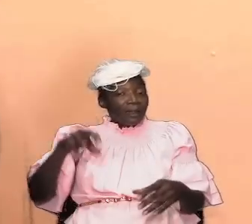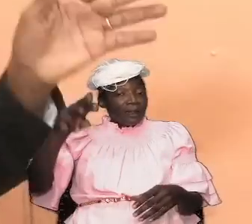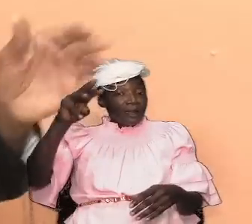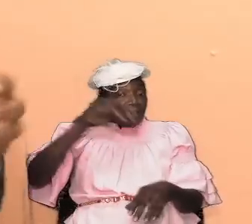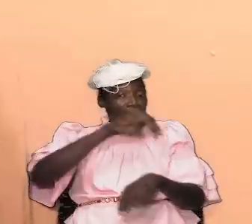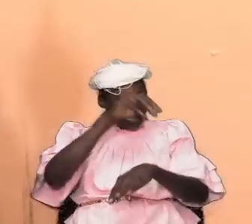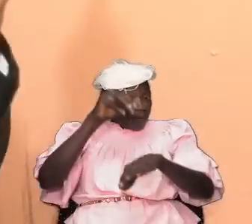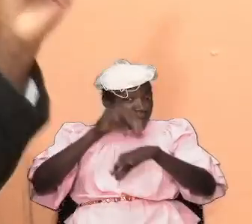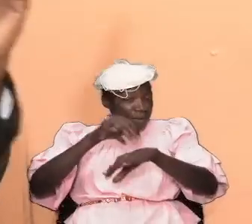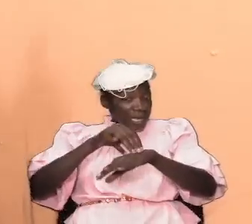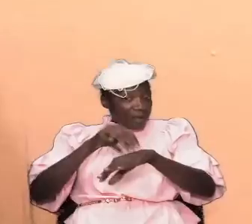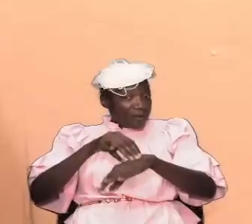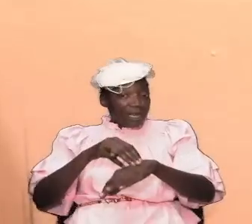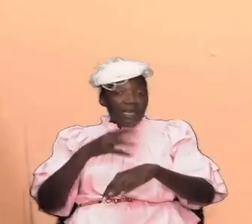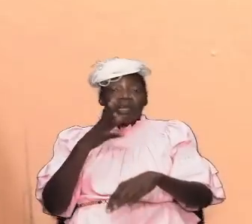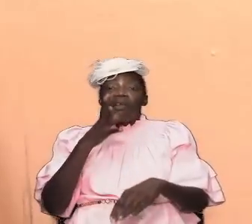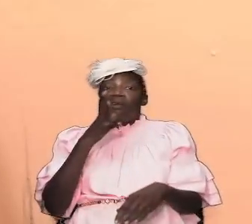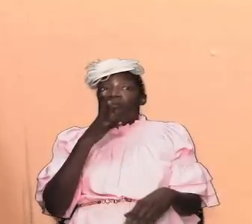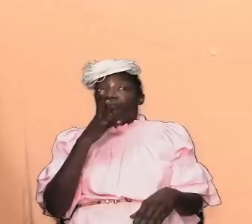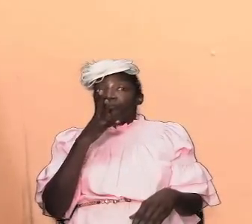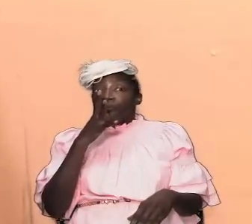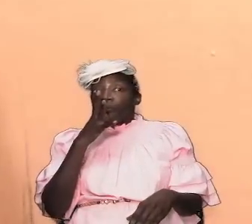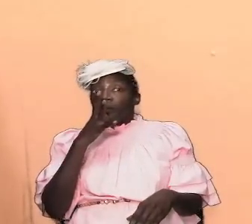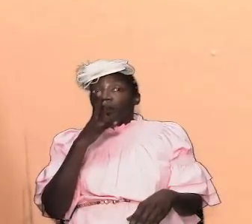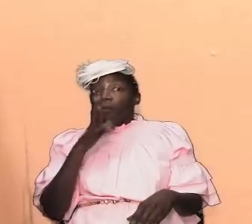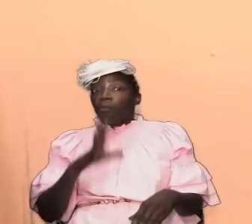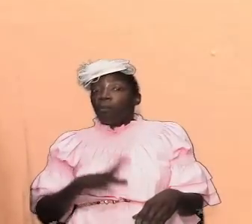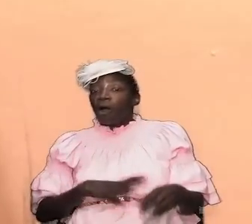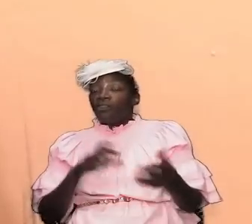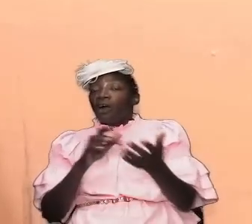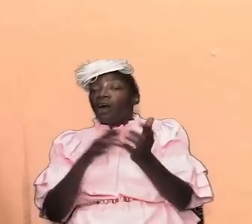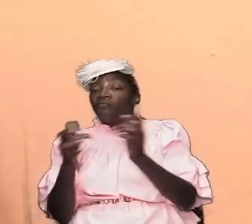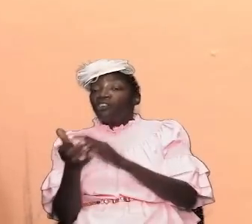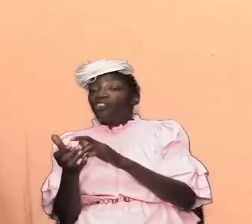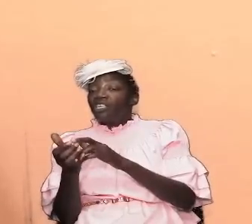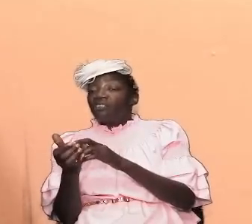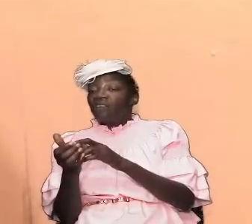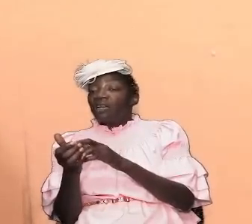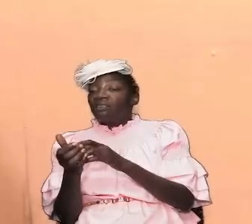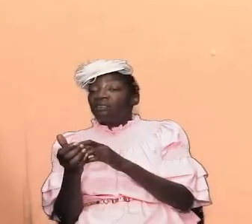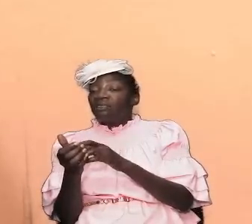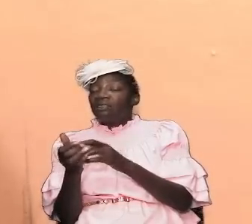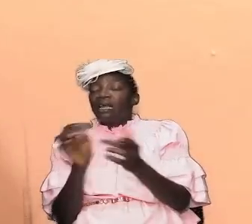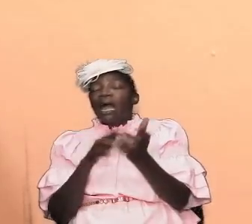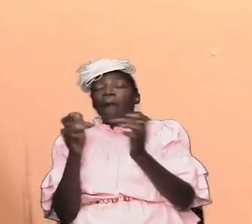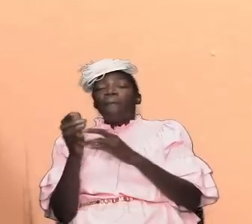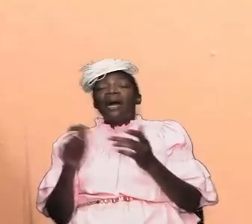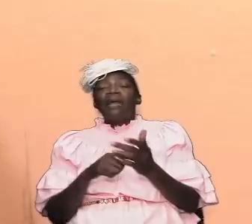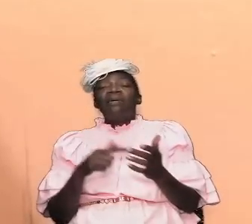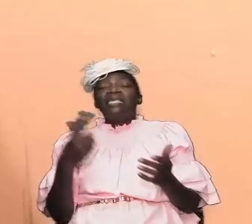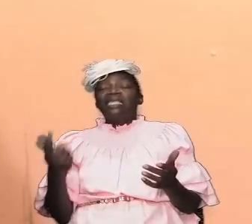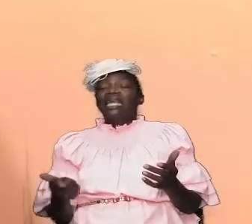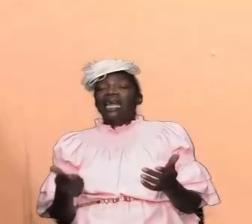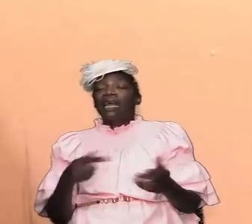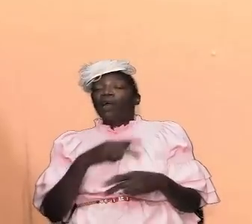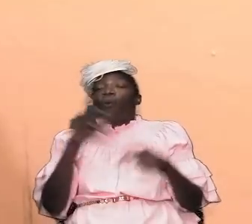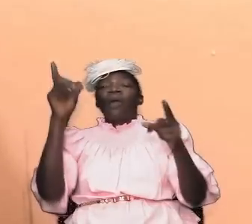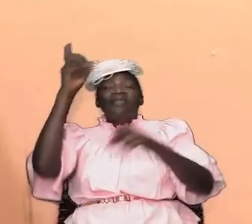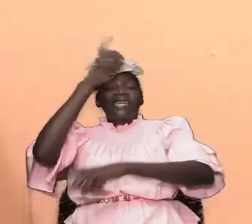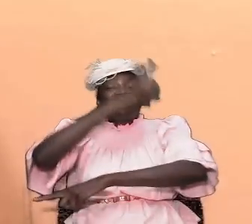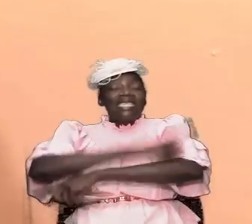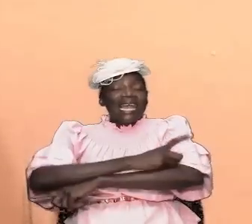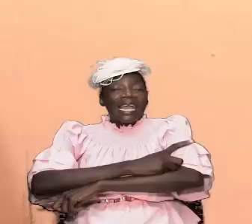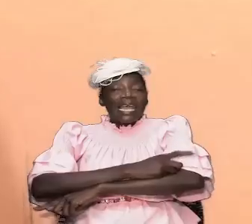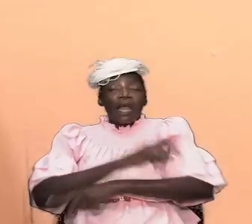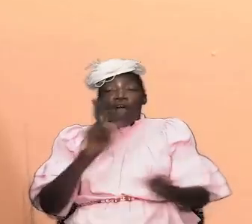marys and everybody about a hundred and twenty in number and the bible said and when the day of pentecost was